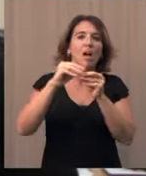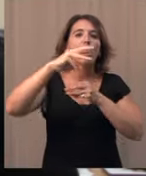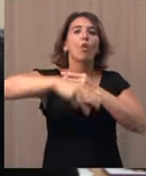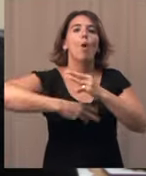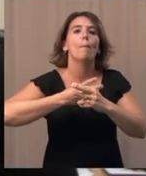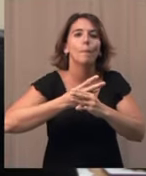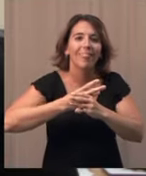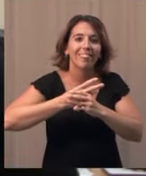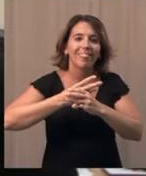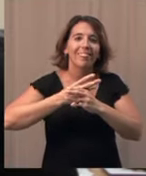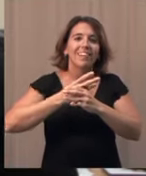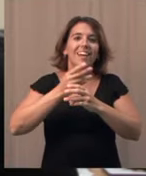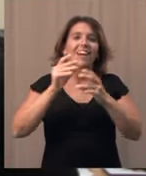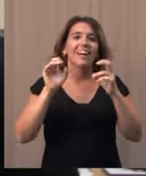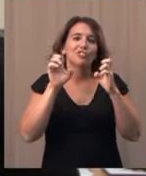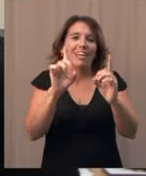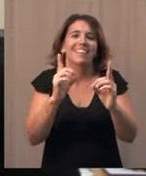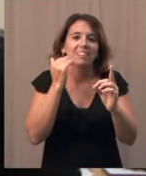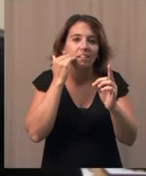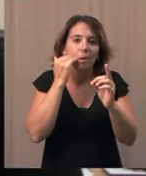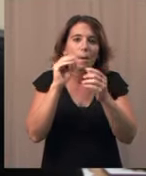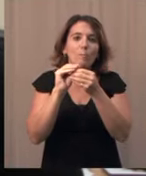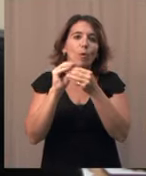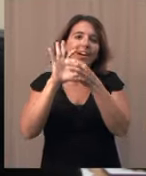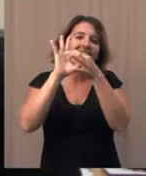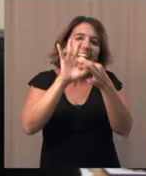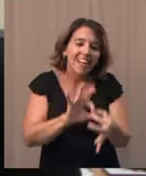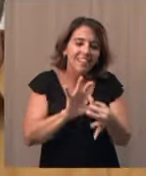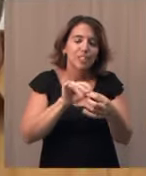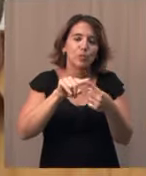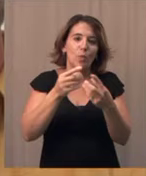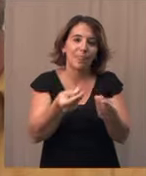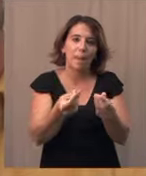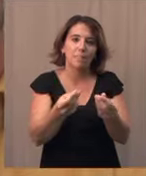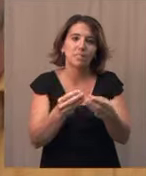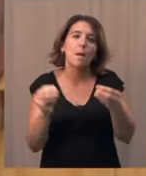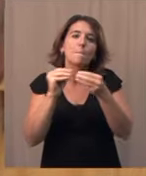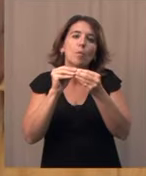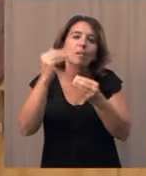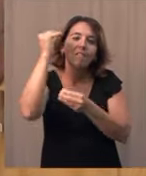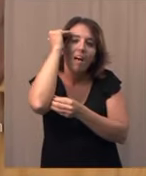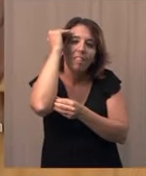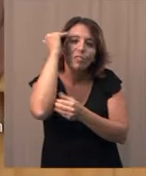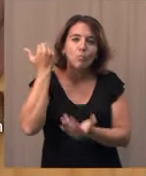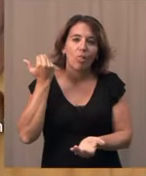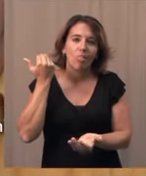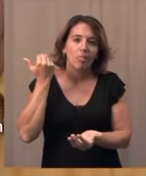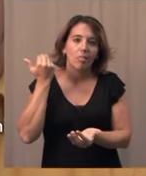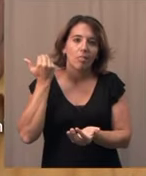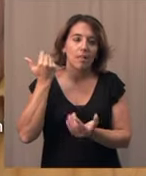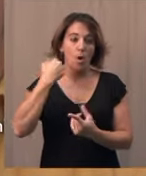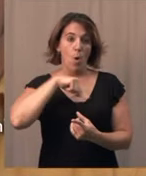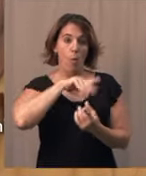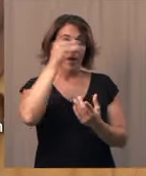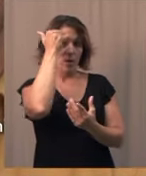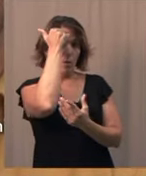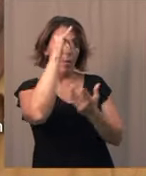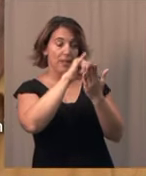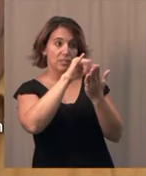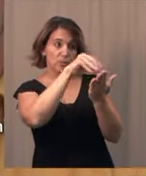connected to the campus, and more knowledgeable. We know that students get more engaged